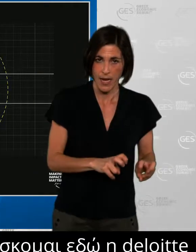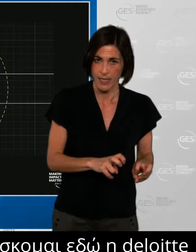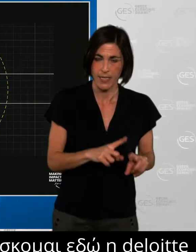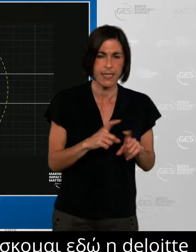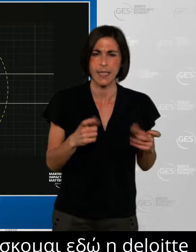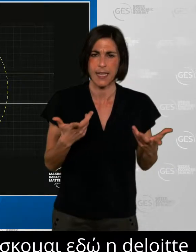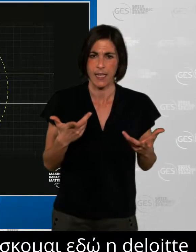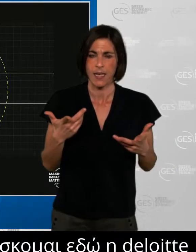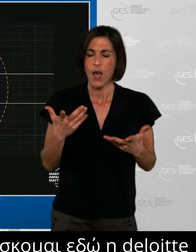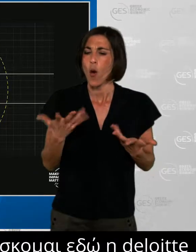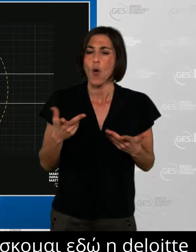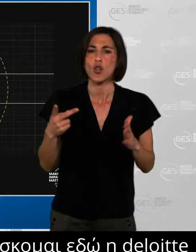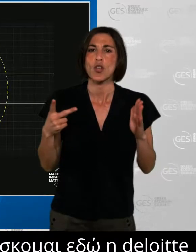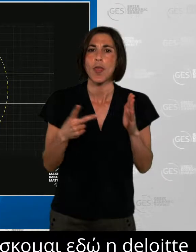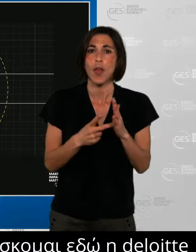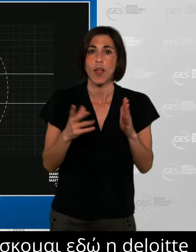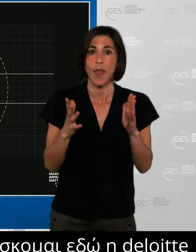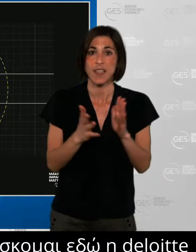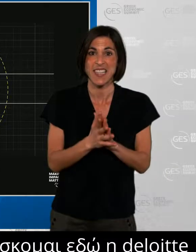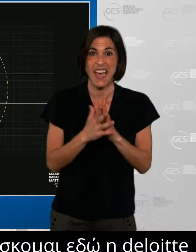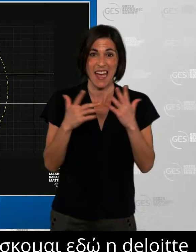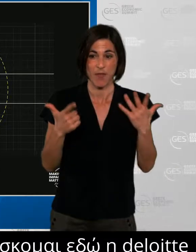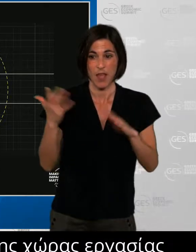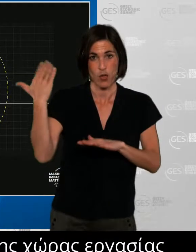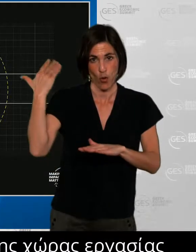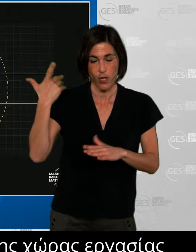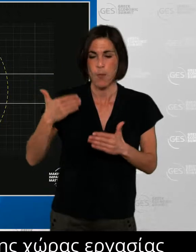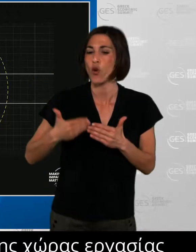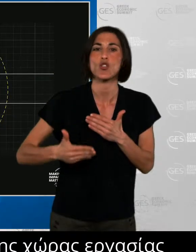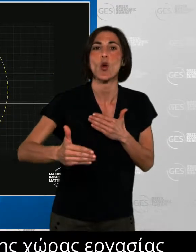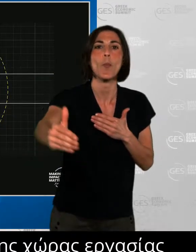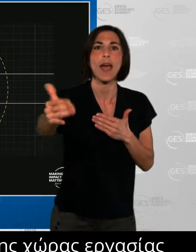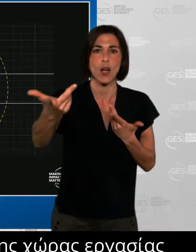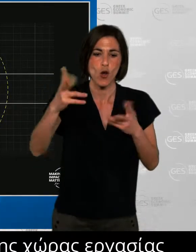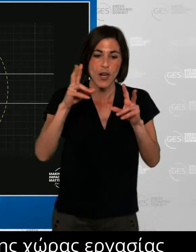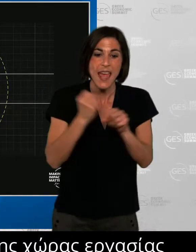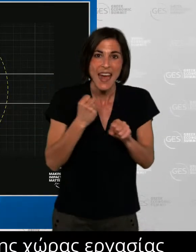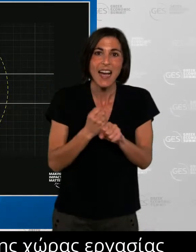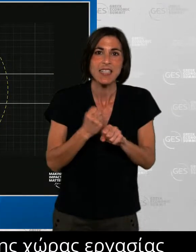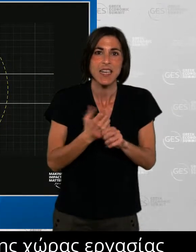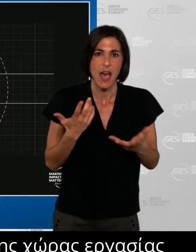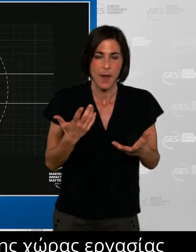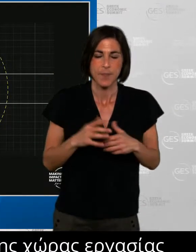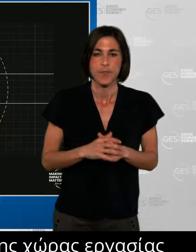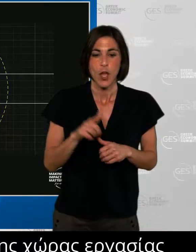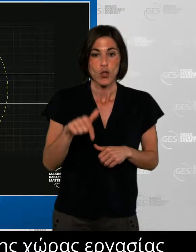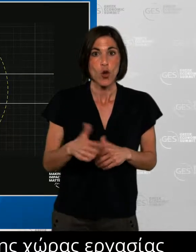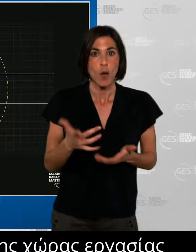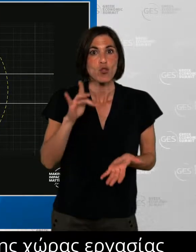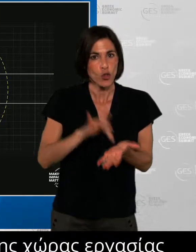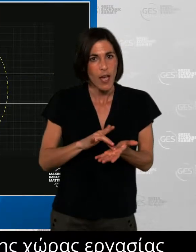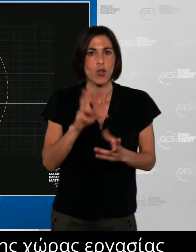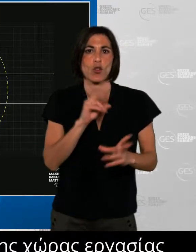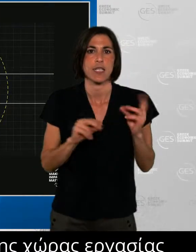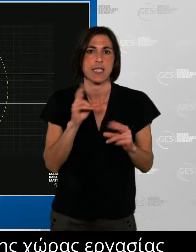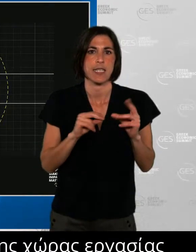about this topic and now it's so front and center. I've had the pleasure of watching the trends accelerate through the course of the